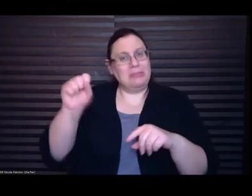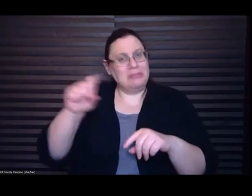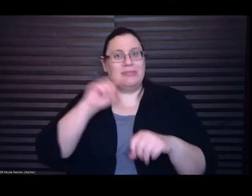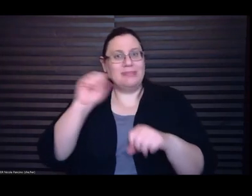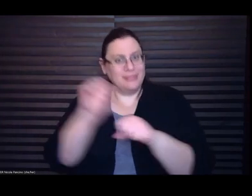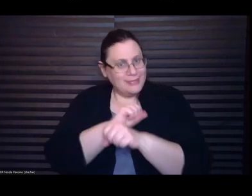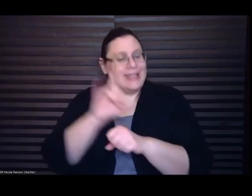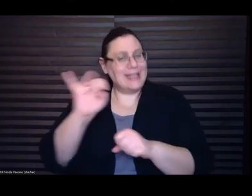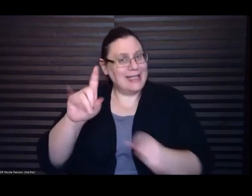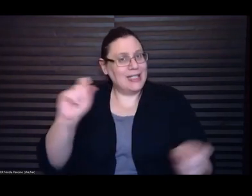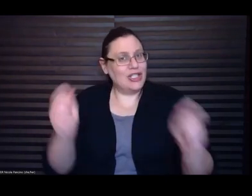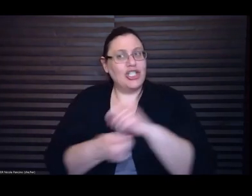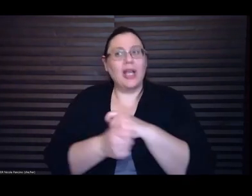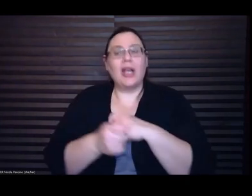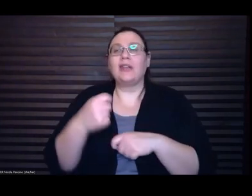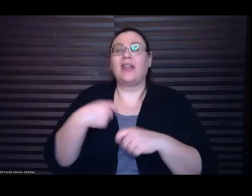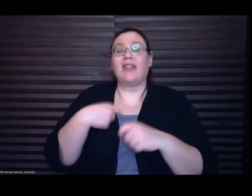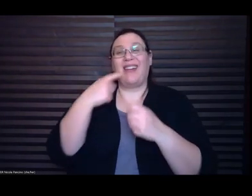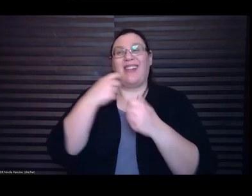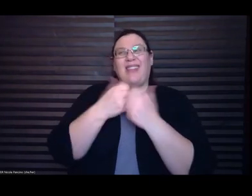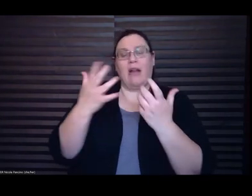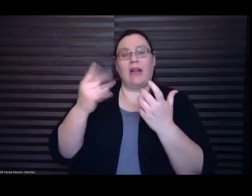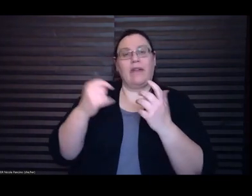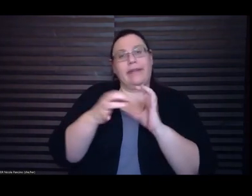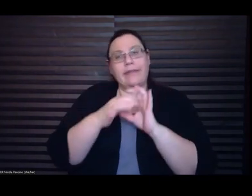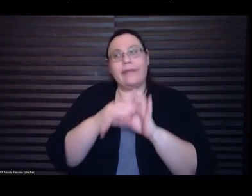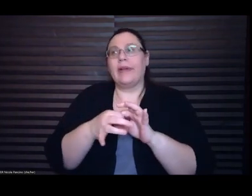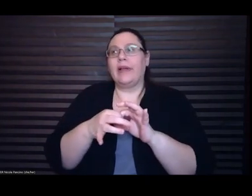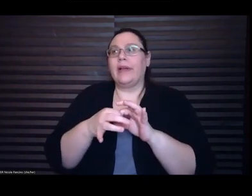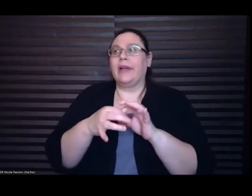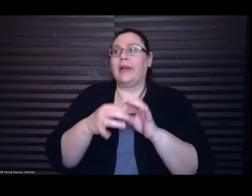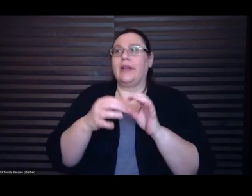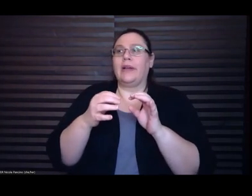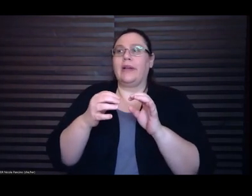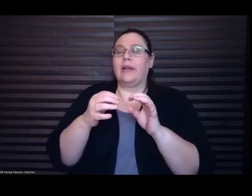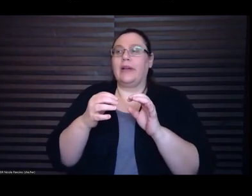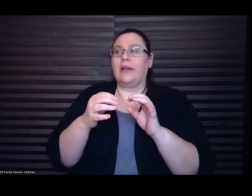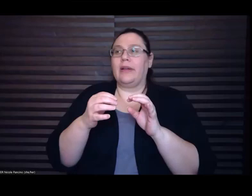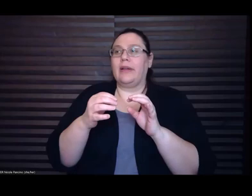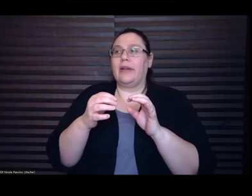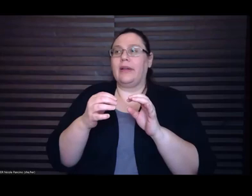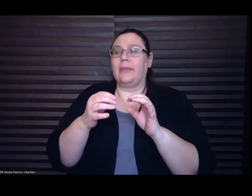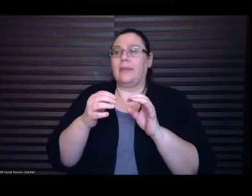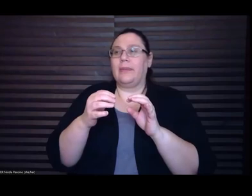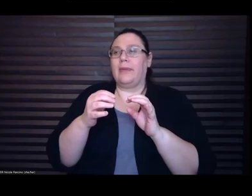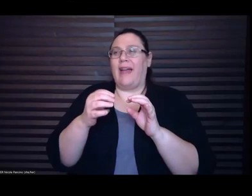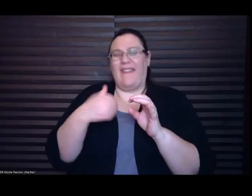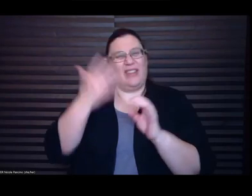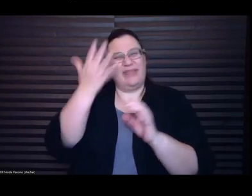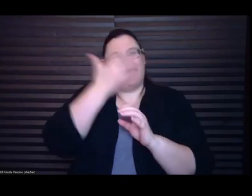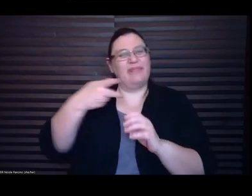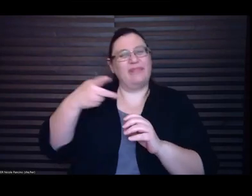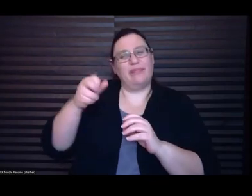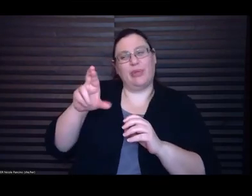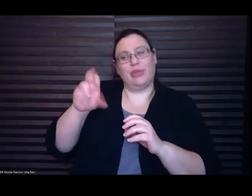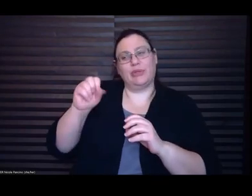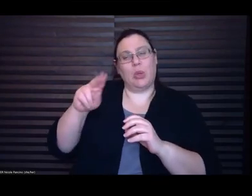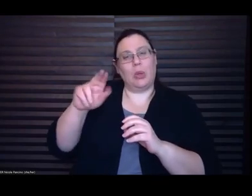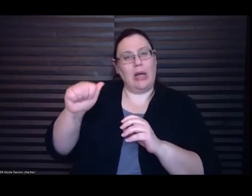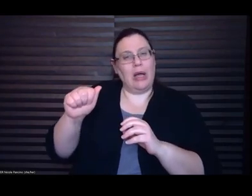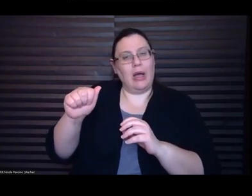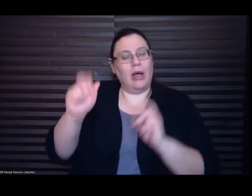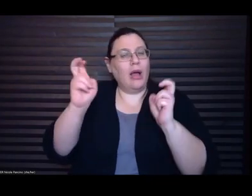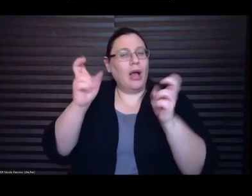a lot to do with like being a persona like being a person who like kind of exists like when your work is sort of out in the world like you do have a different